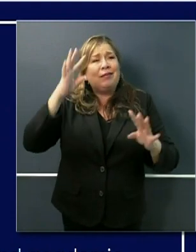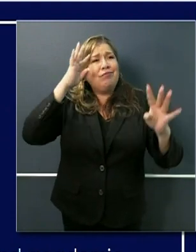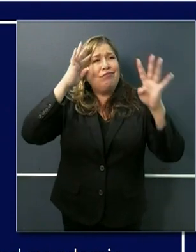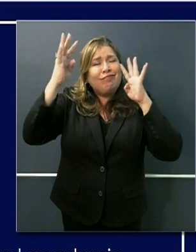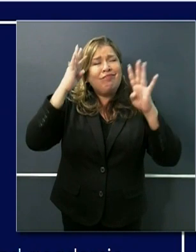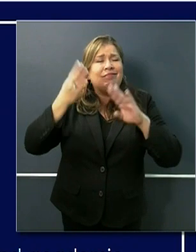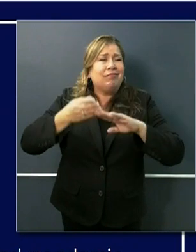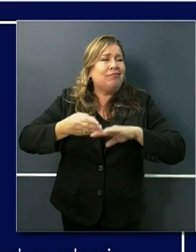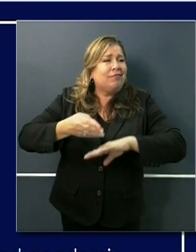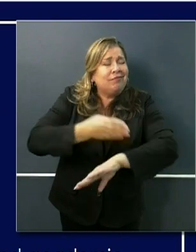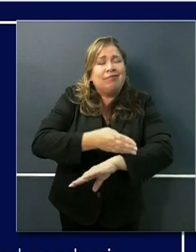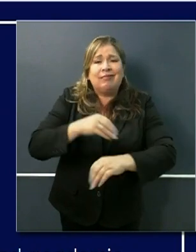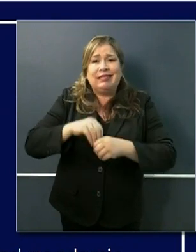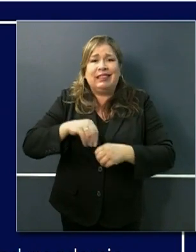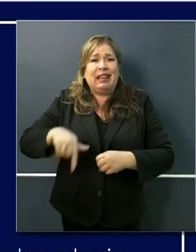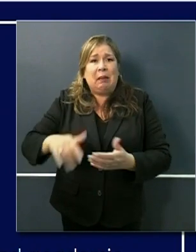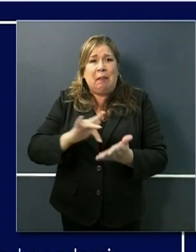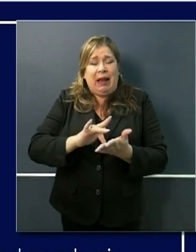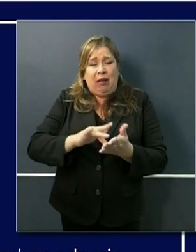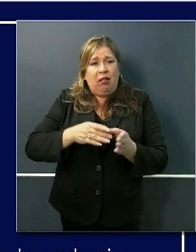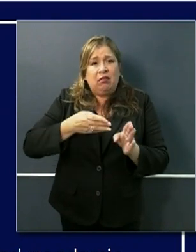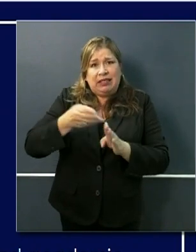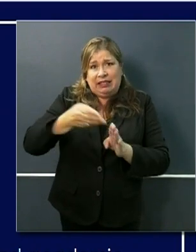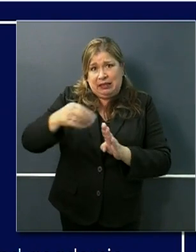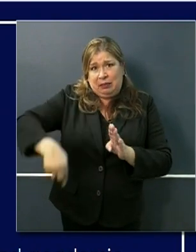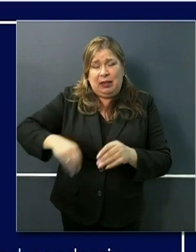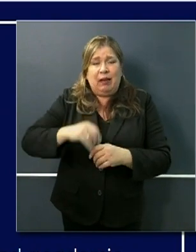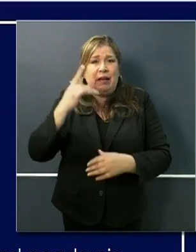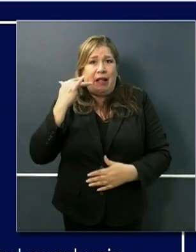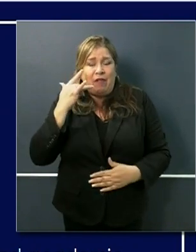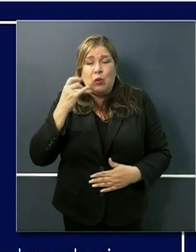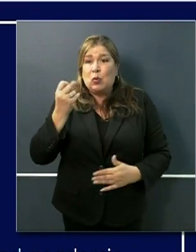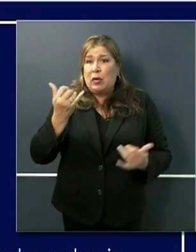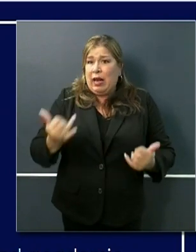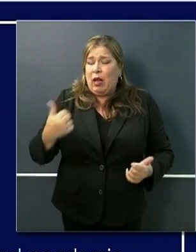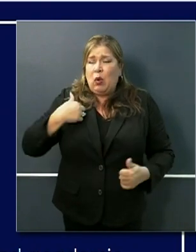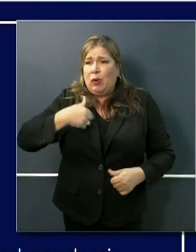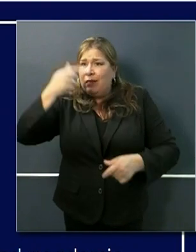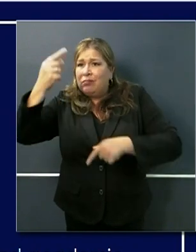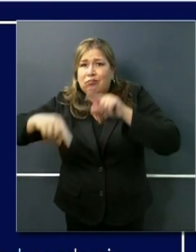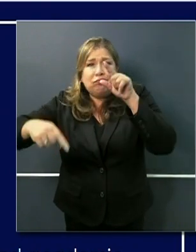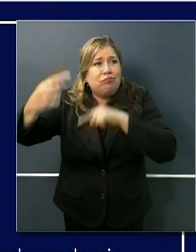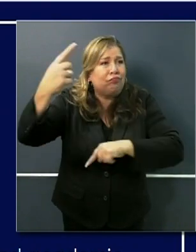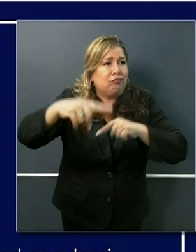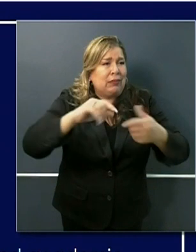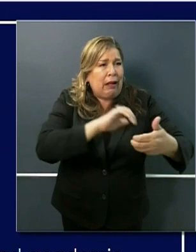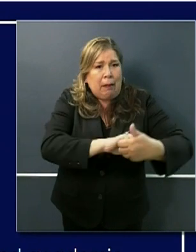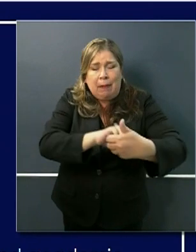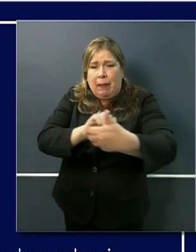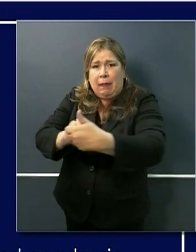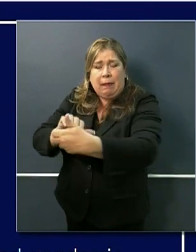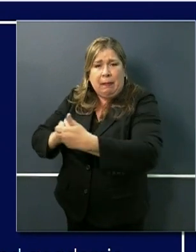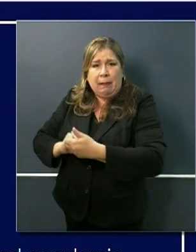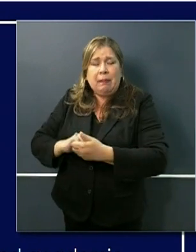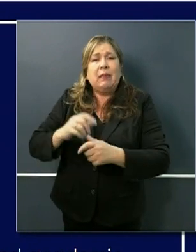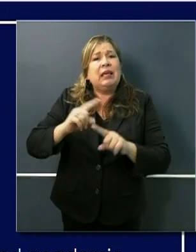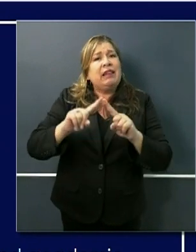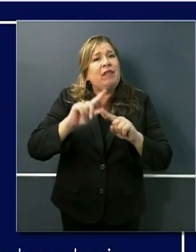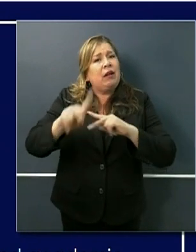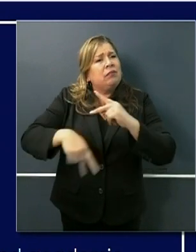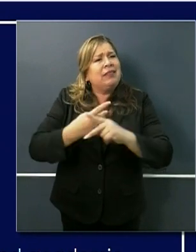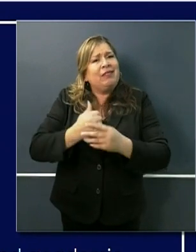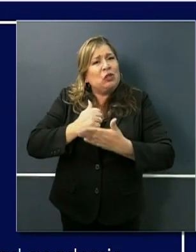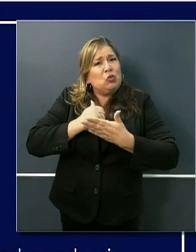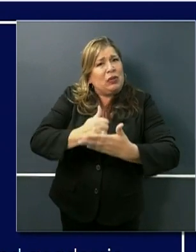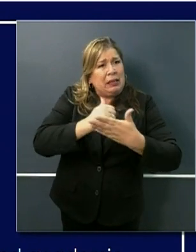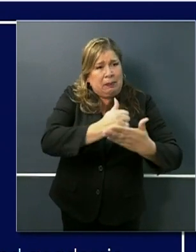medical community here in california so we have a unique opportunity to collaborate and make sure that these therapeutics continue to evolve